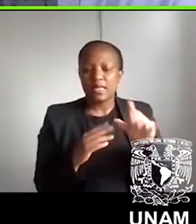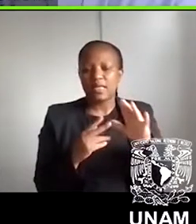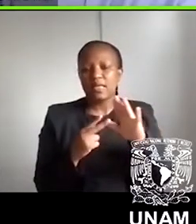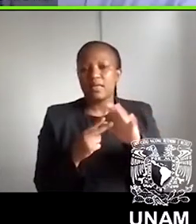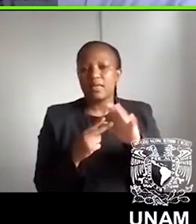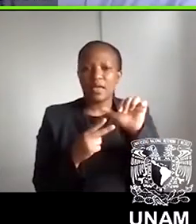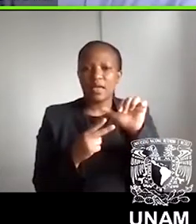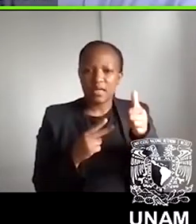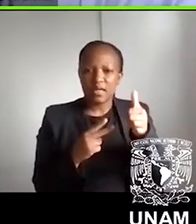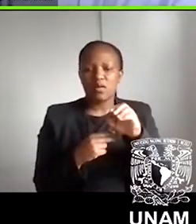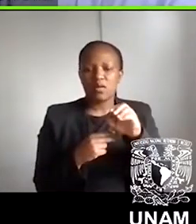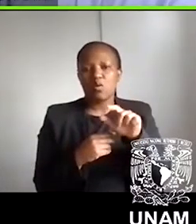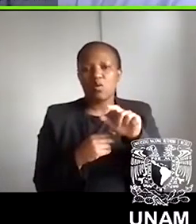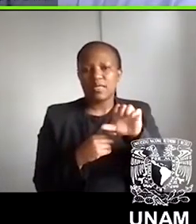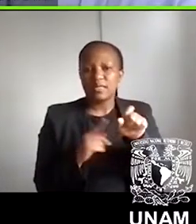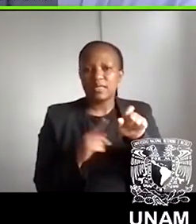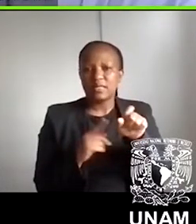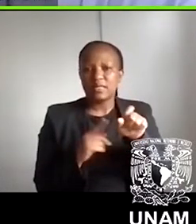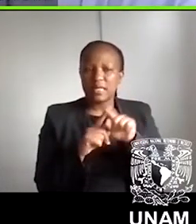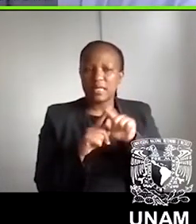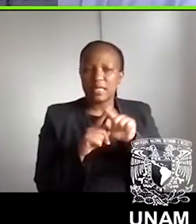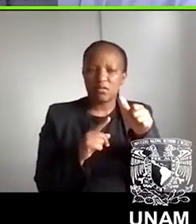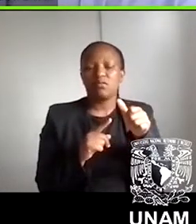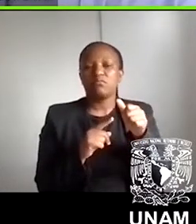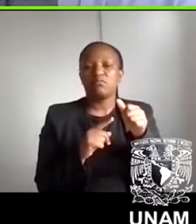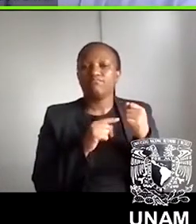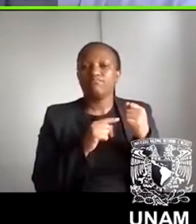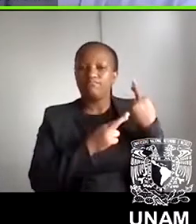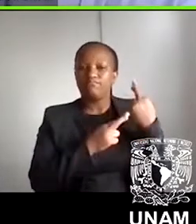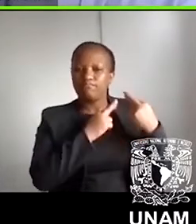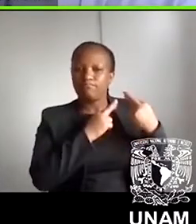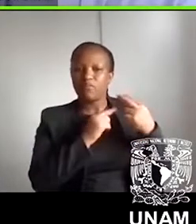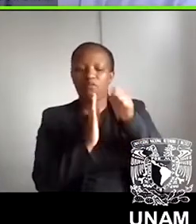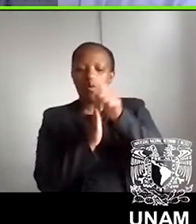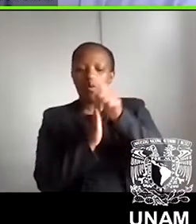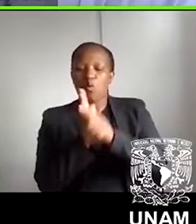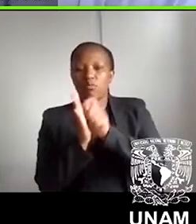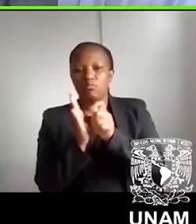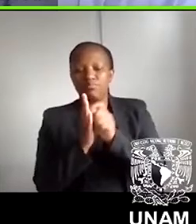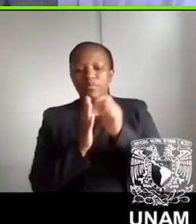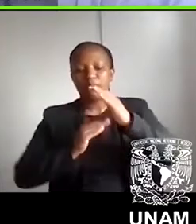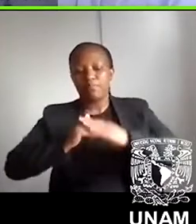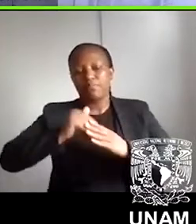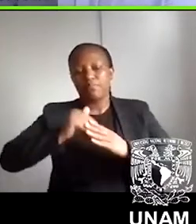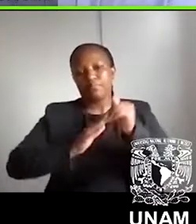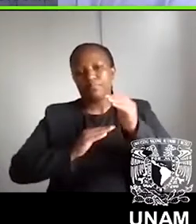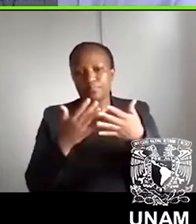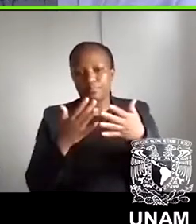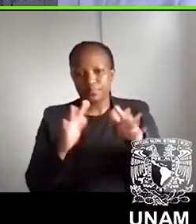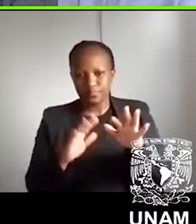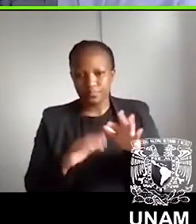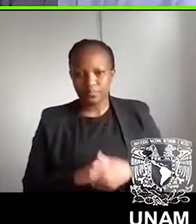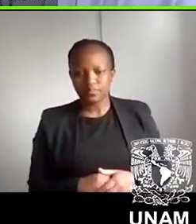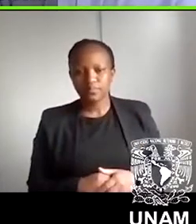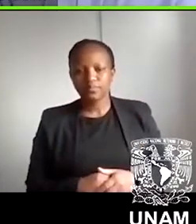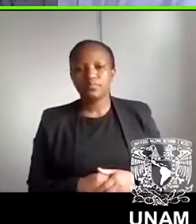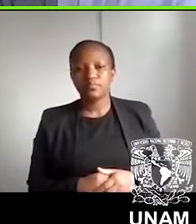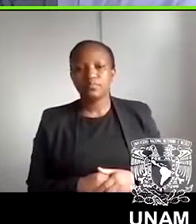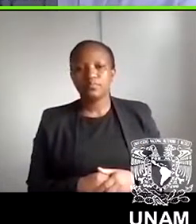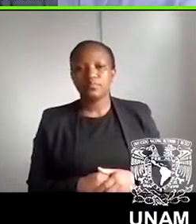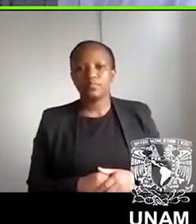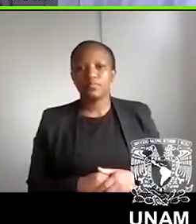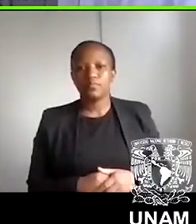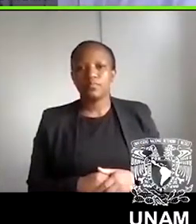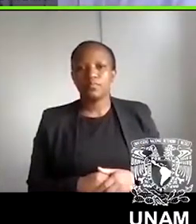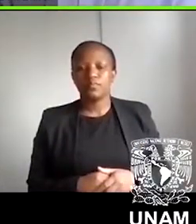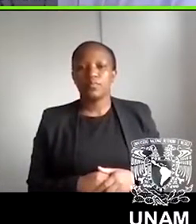Ulises Carrion. A revised version of the literary canon was built. I will not go as far as calling this an